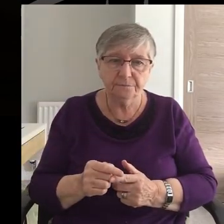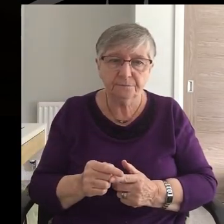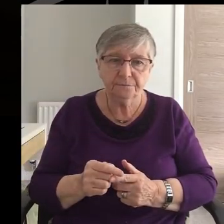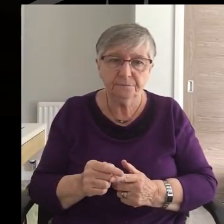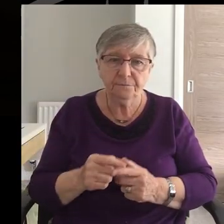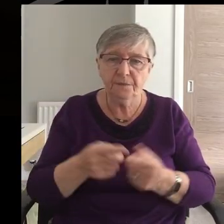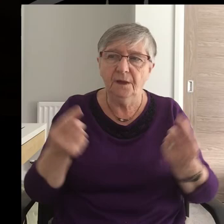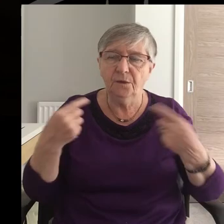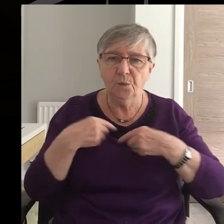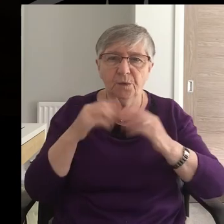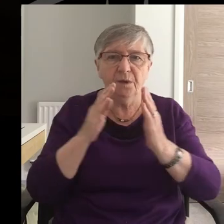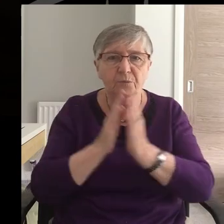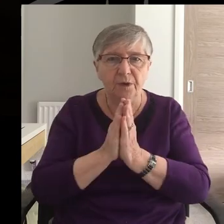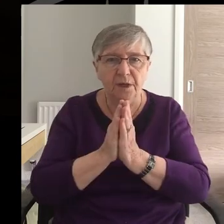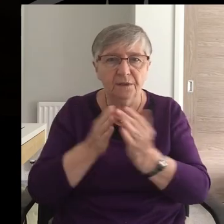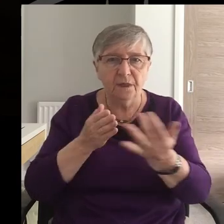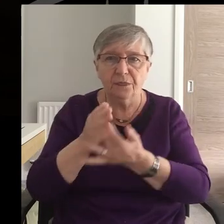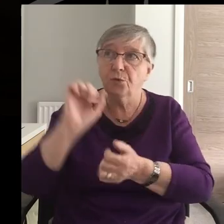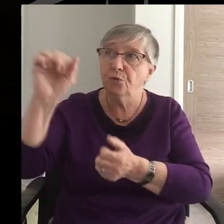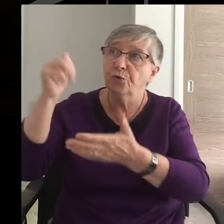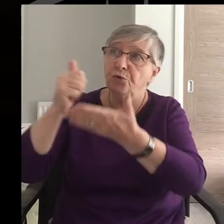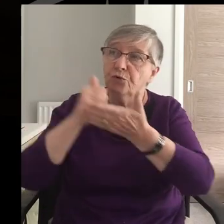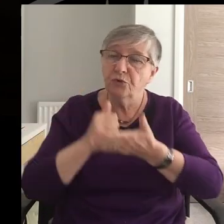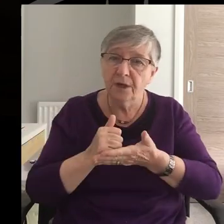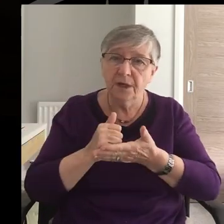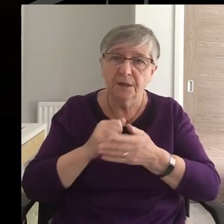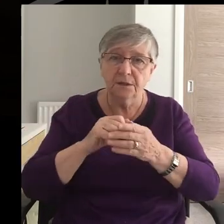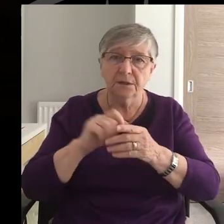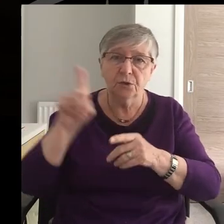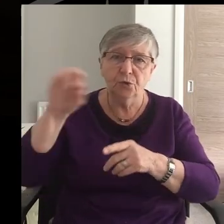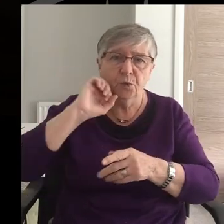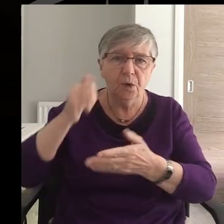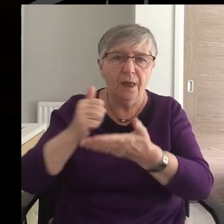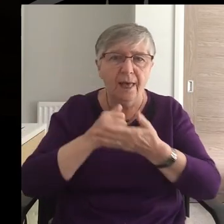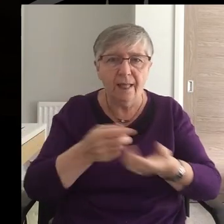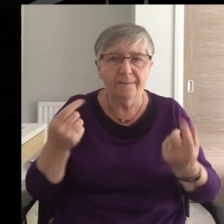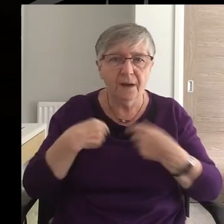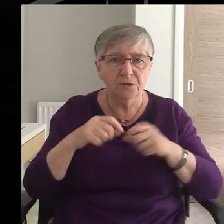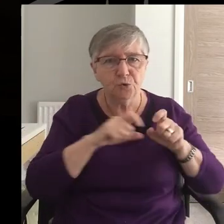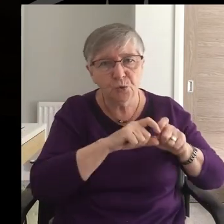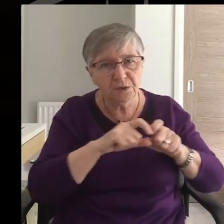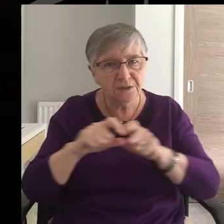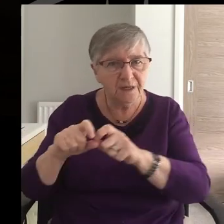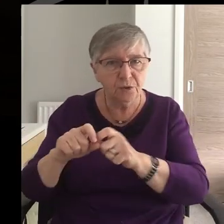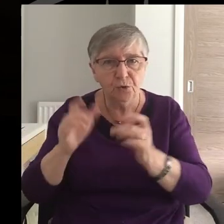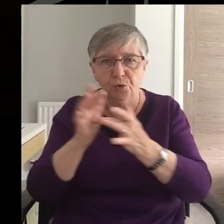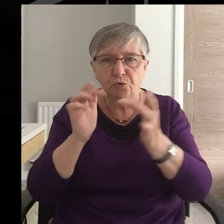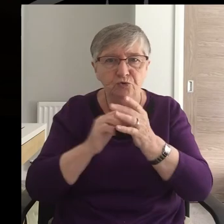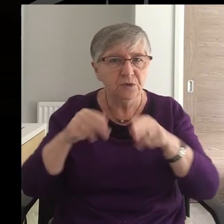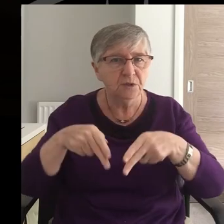And we pray That by your grace You will help us To continue In the way Of Christ